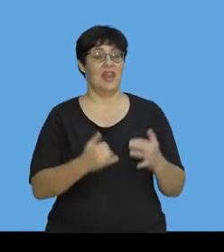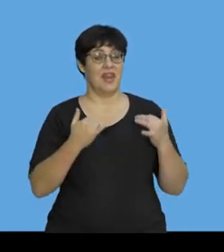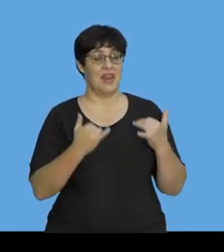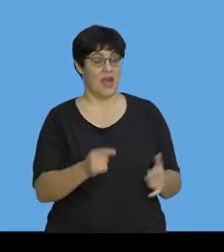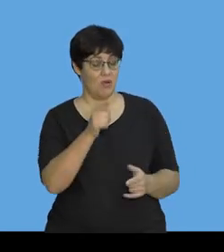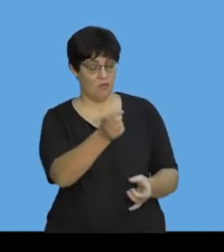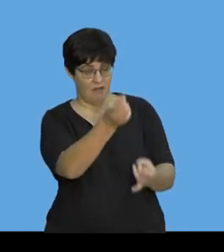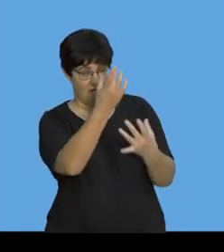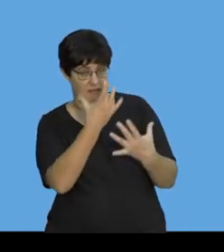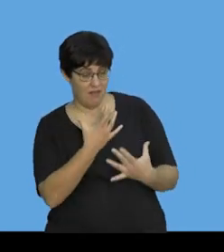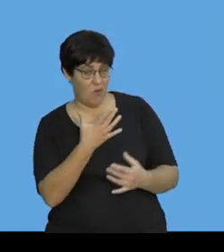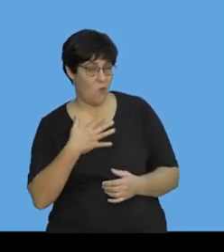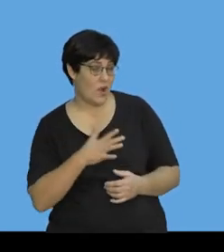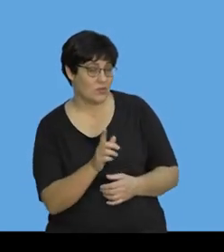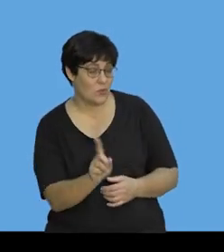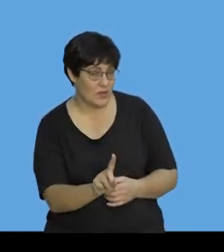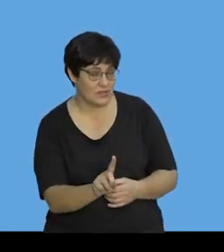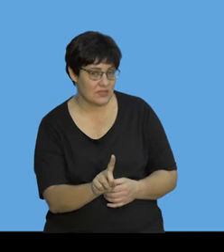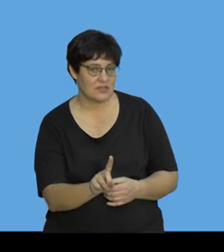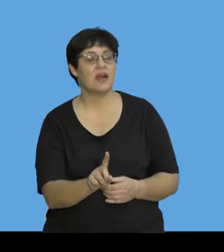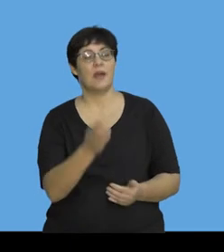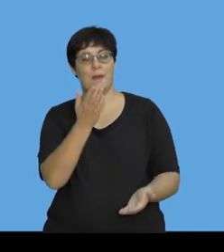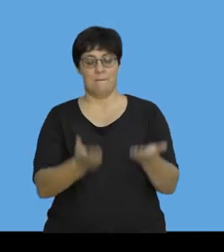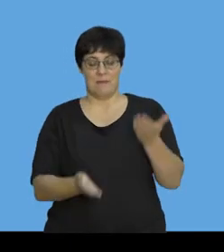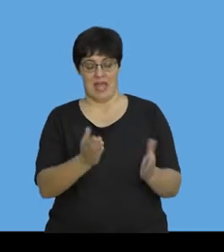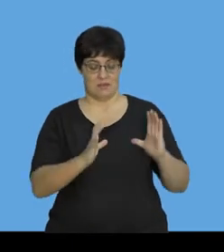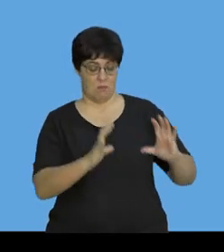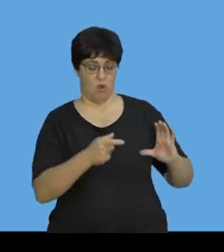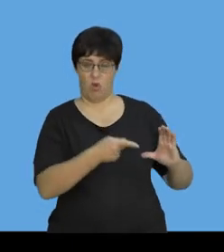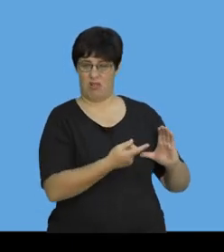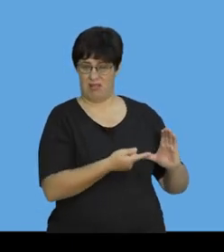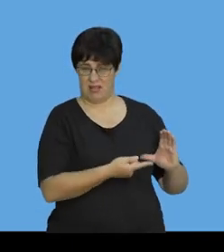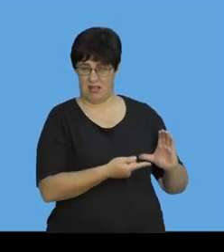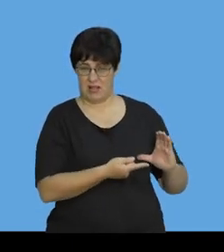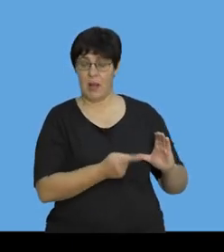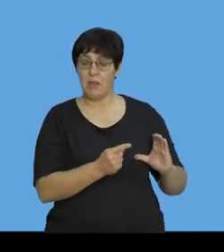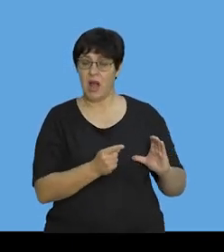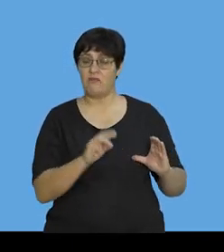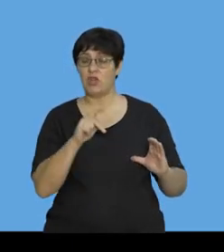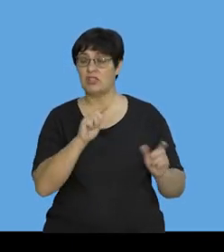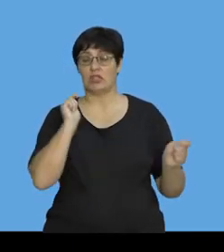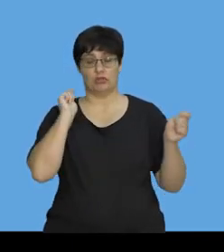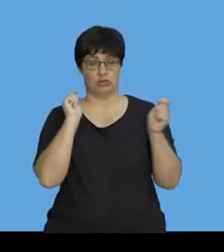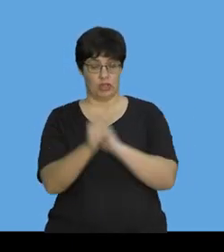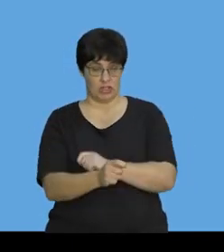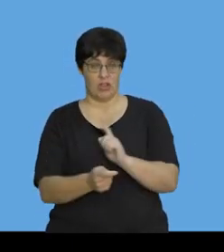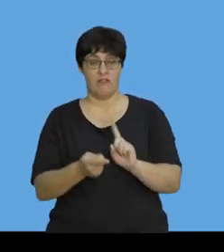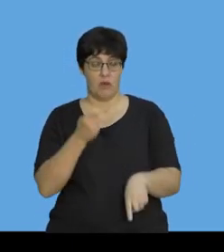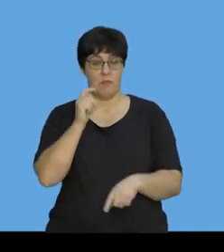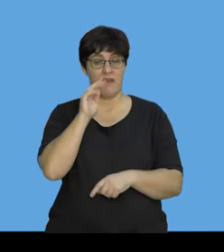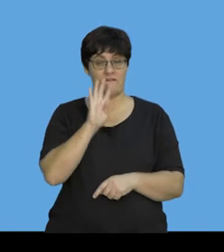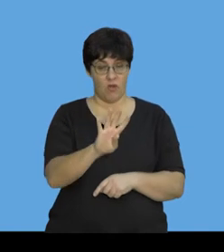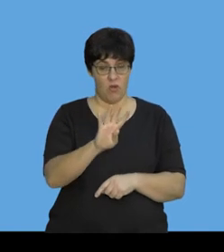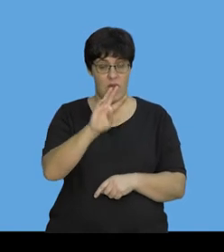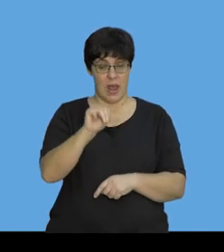say to us that they want us to calculate the mass of the soccer ball if the ball's velocity changes from 4